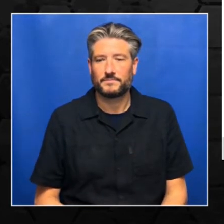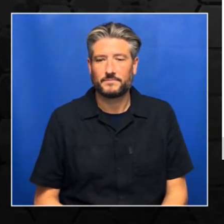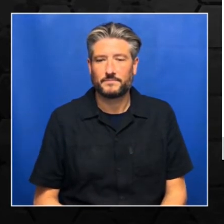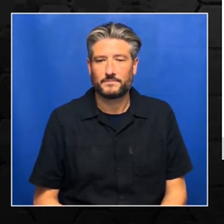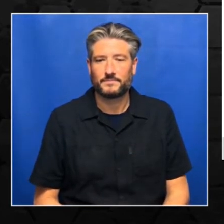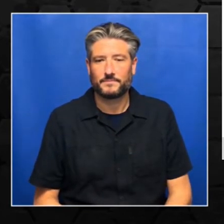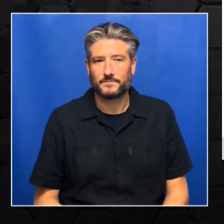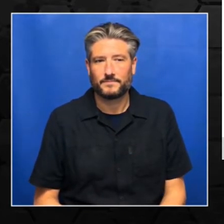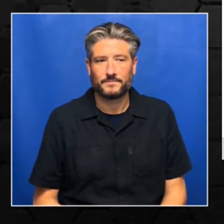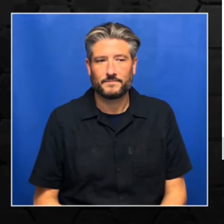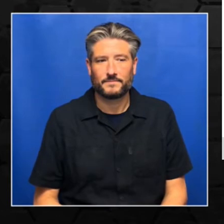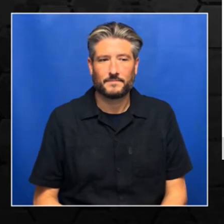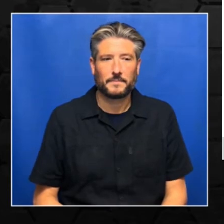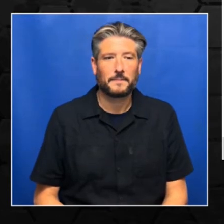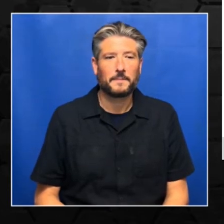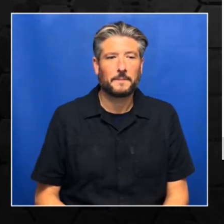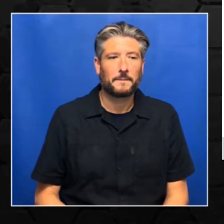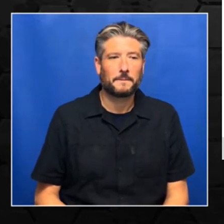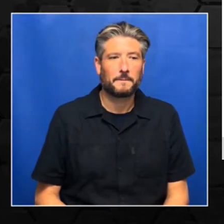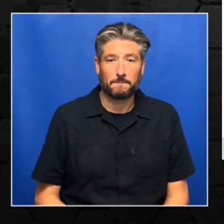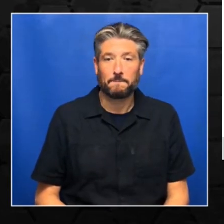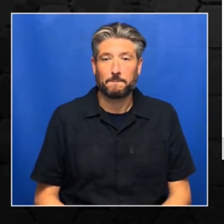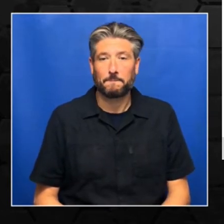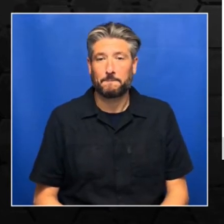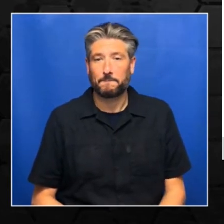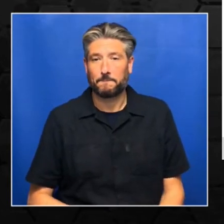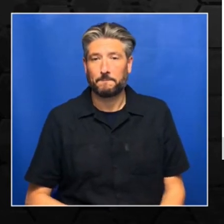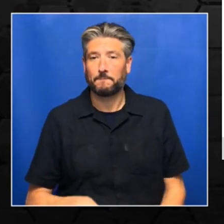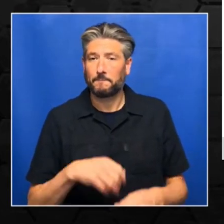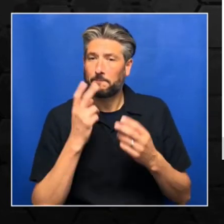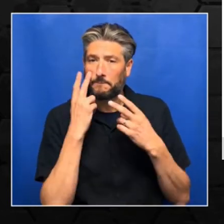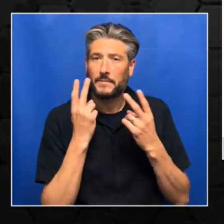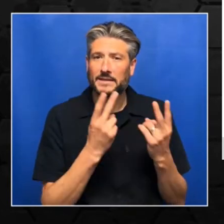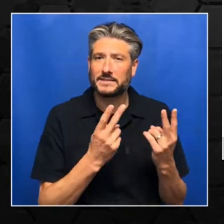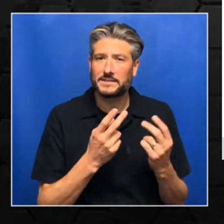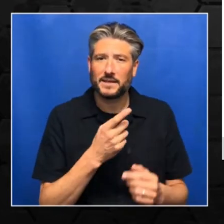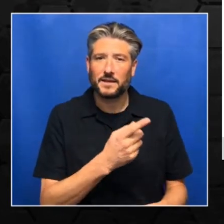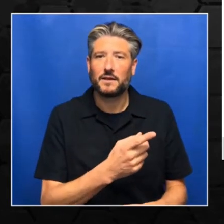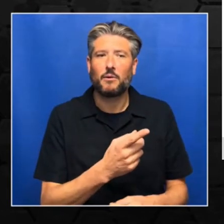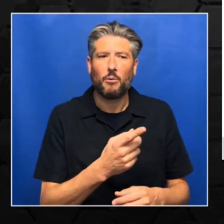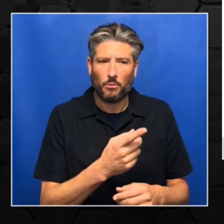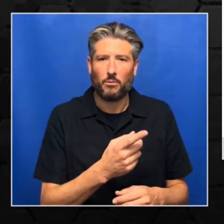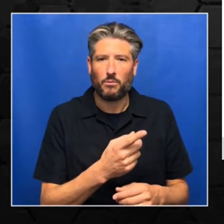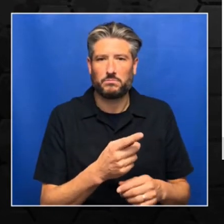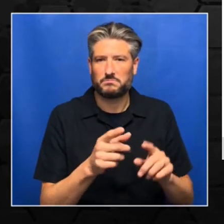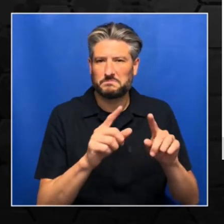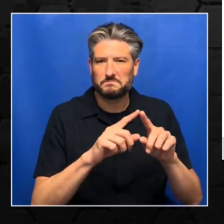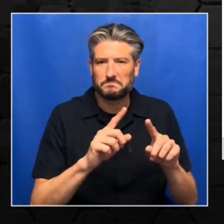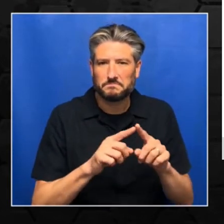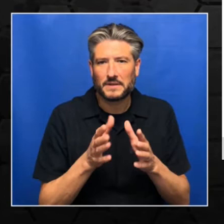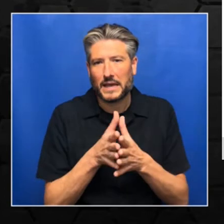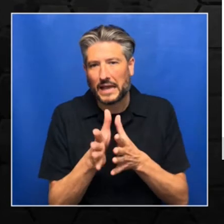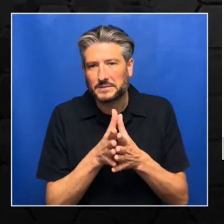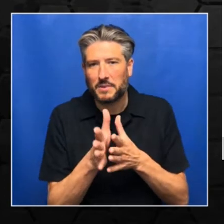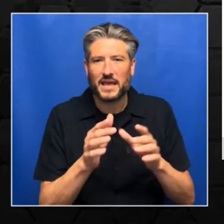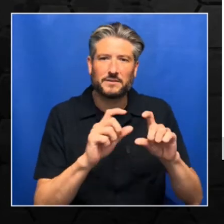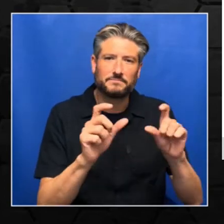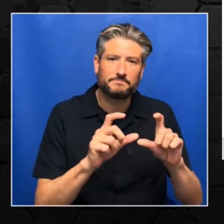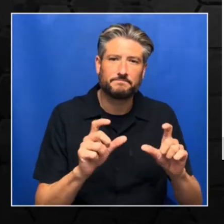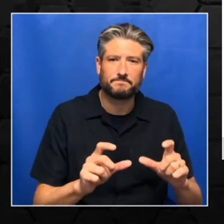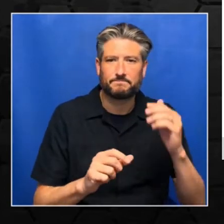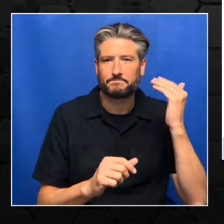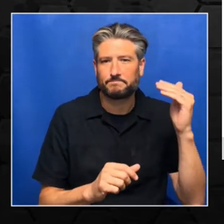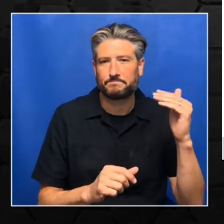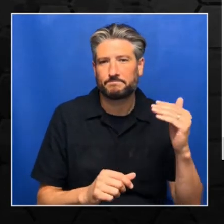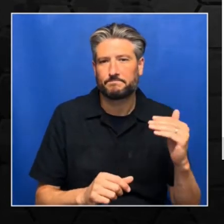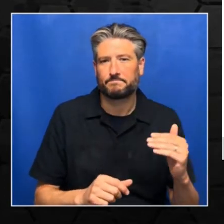And then, as you can see, they have explained what is tensors. And then again, they're going to teach you from the basics, from the